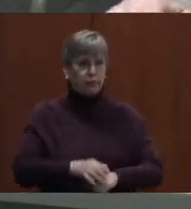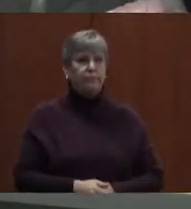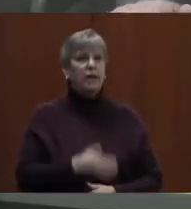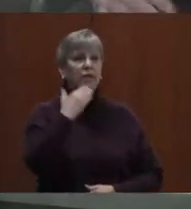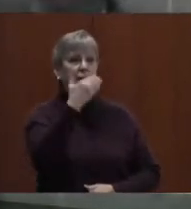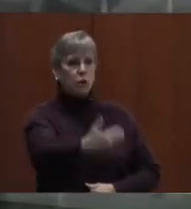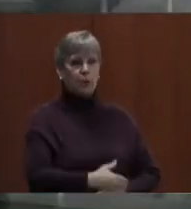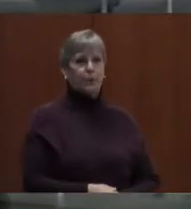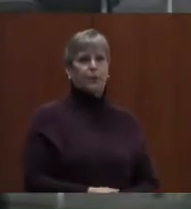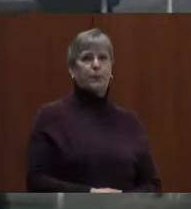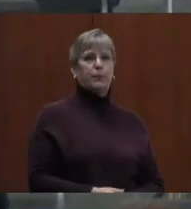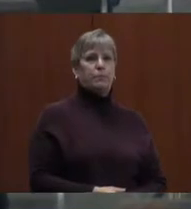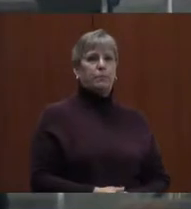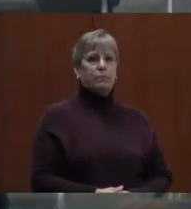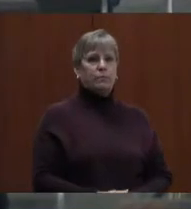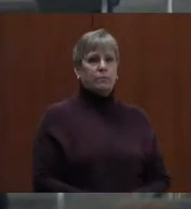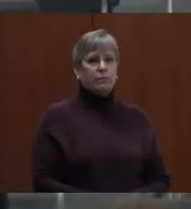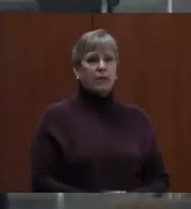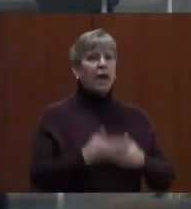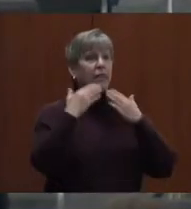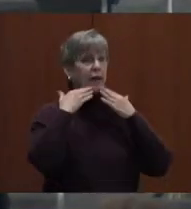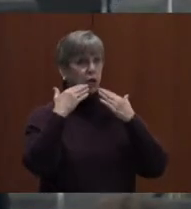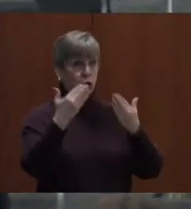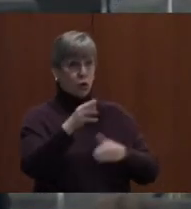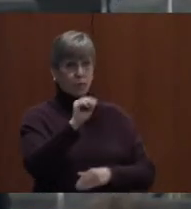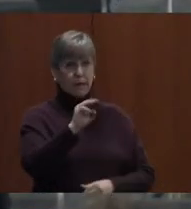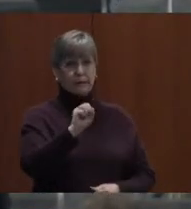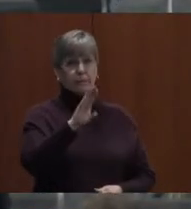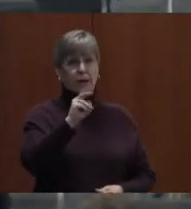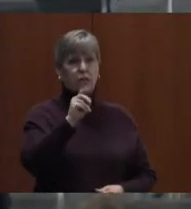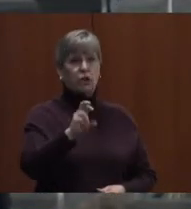Thank you. Thank you, Ms. McCusker.